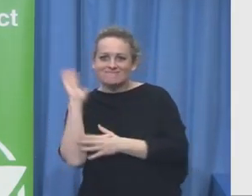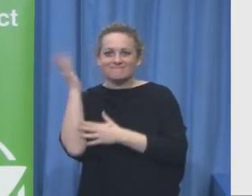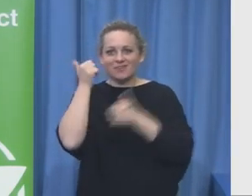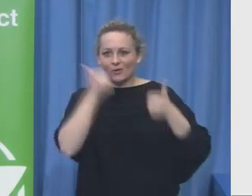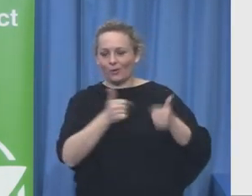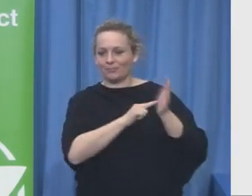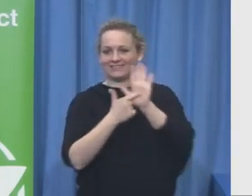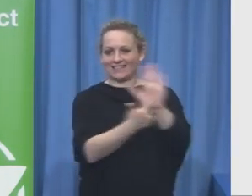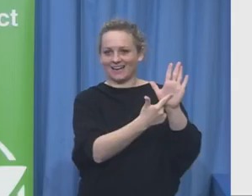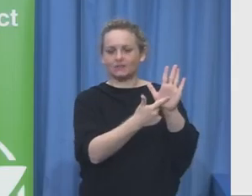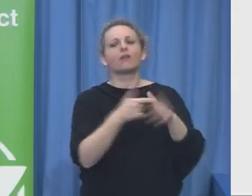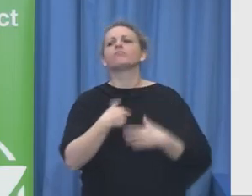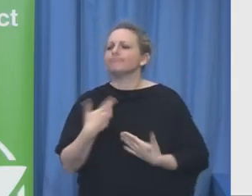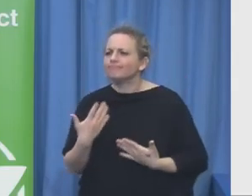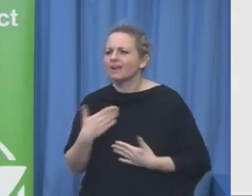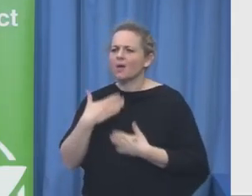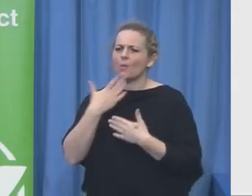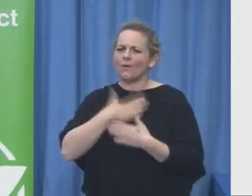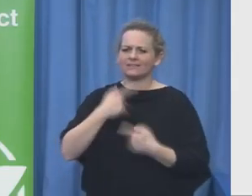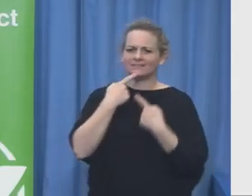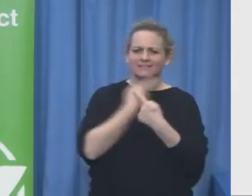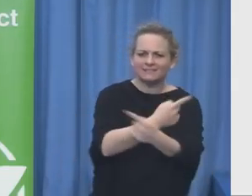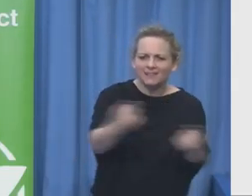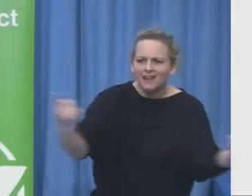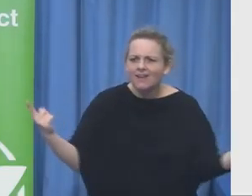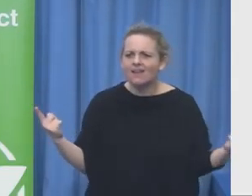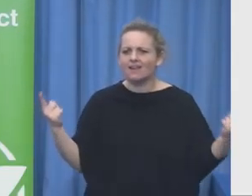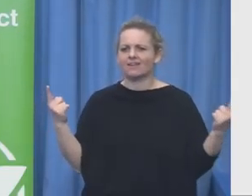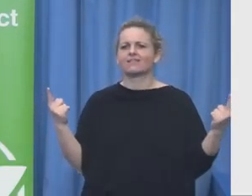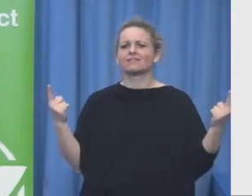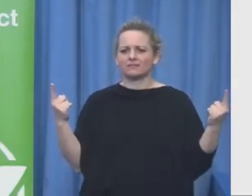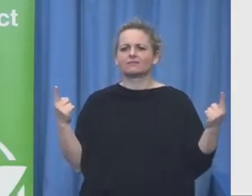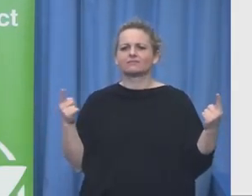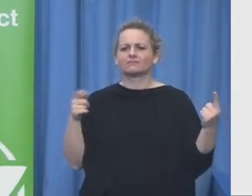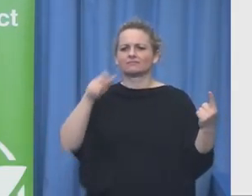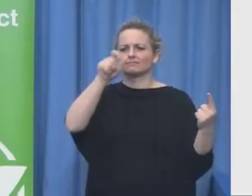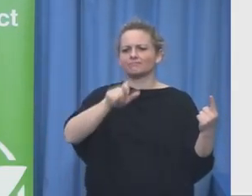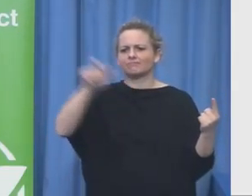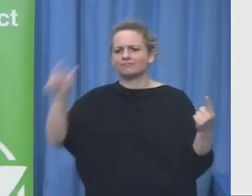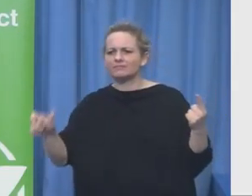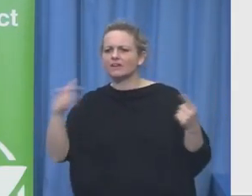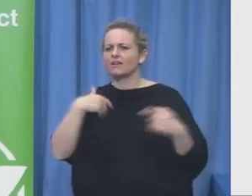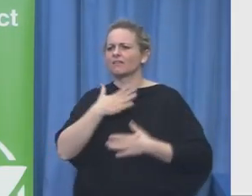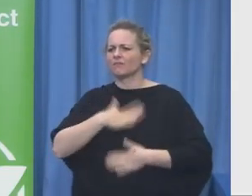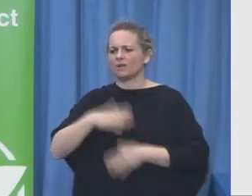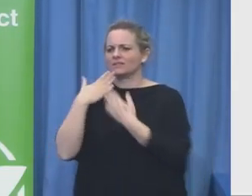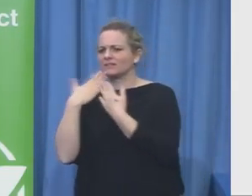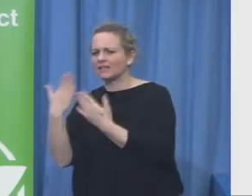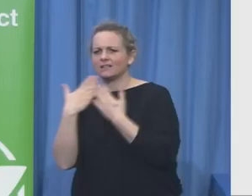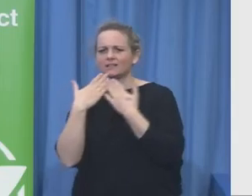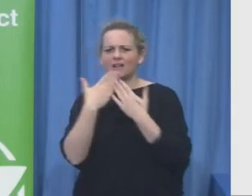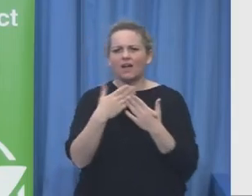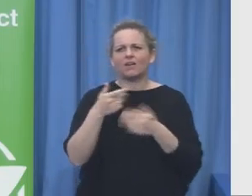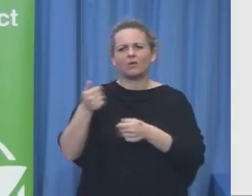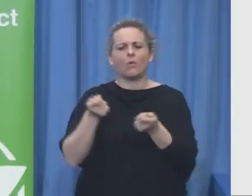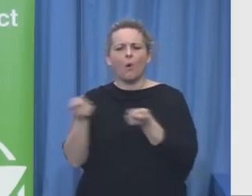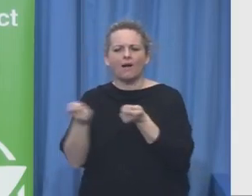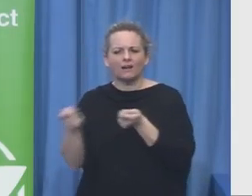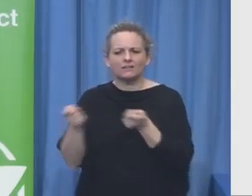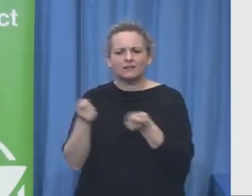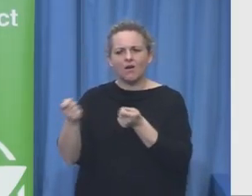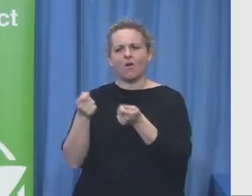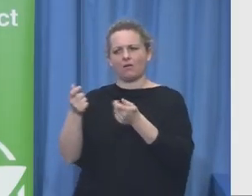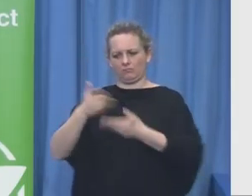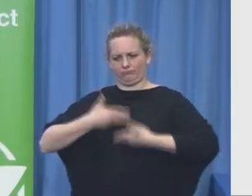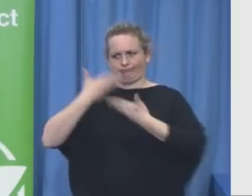and Michael for having me here and acknowledge our two important people Jay Ruderman the president of